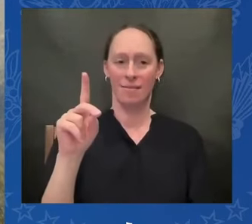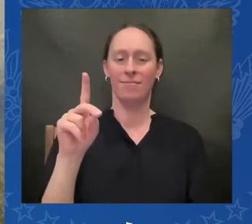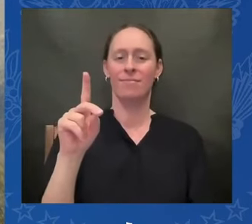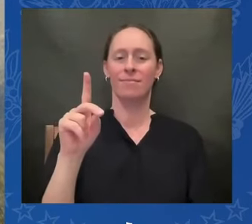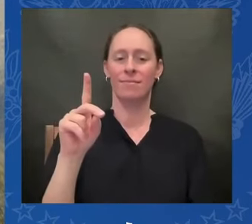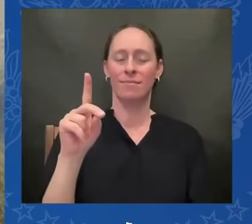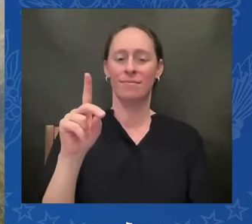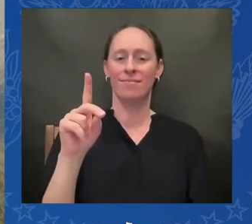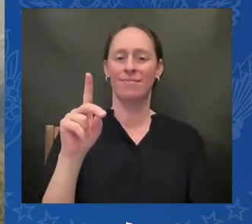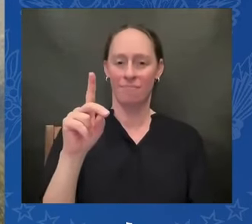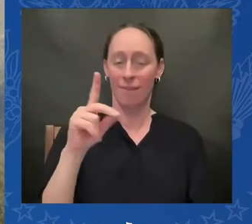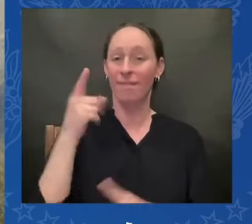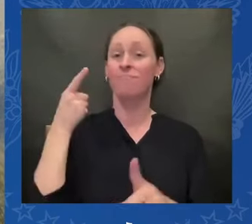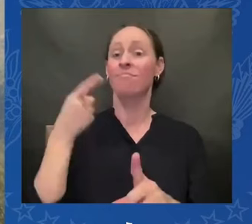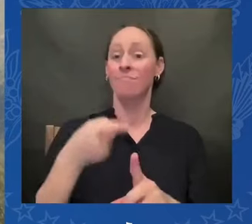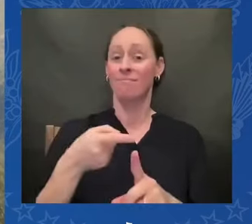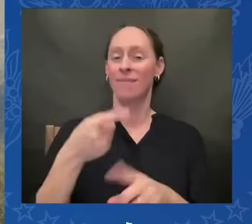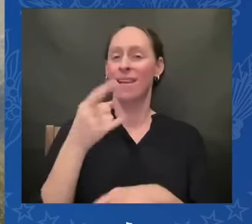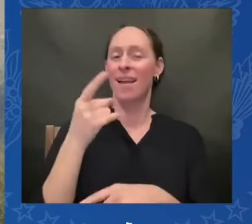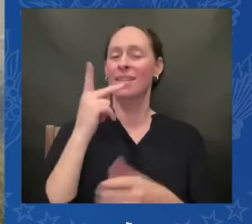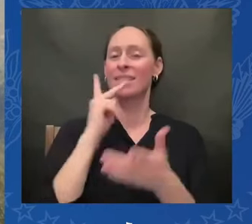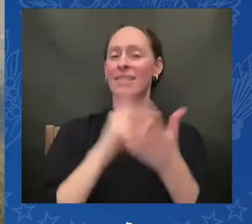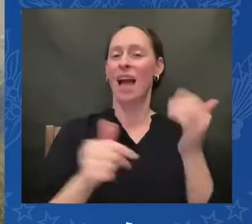our Auntie Deb